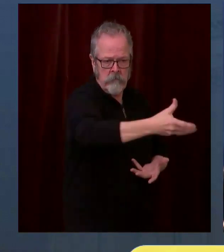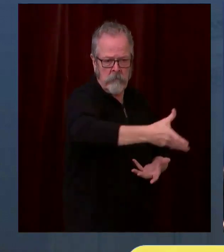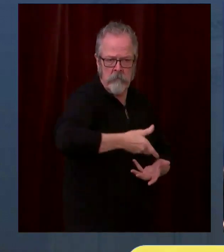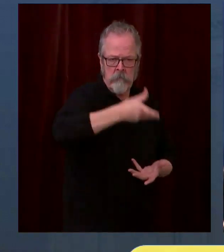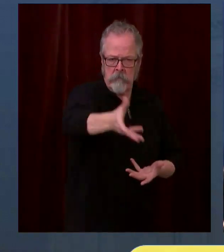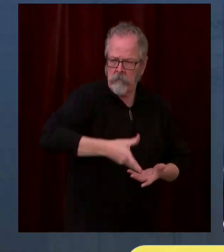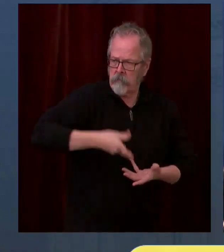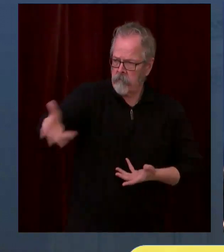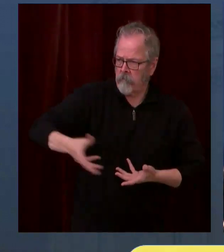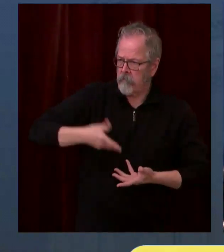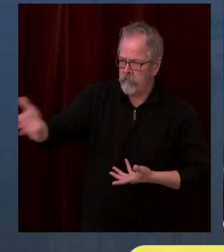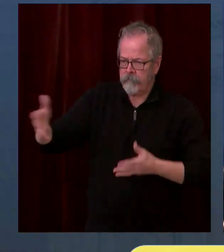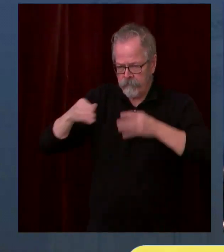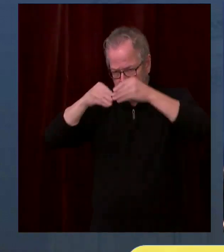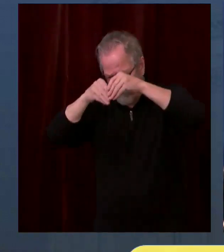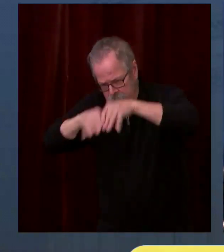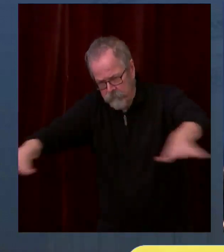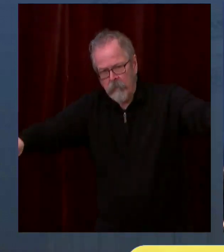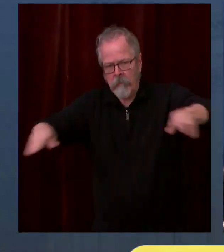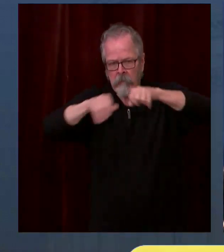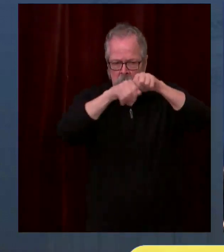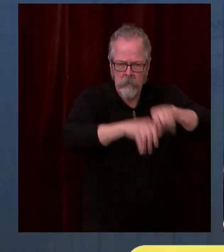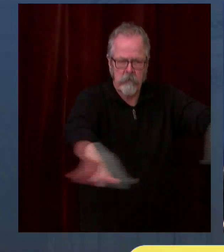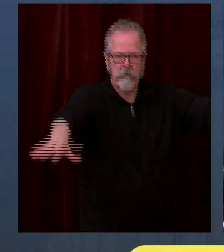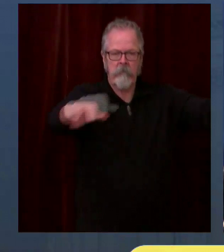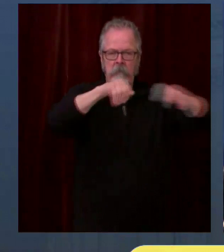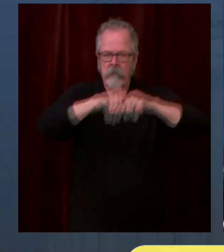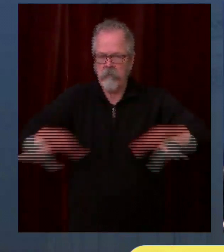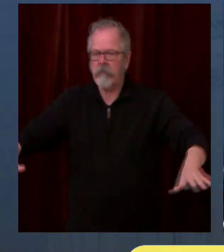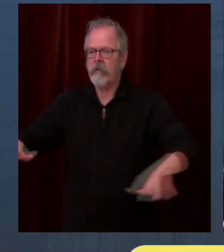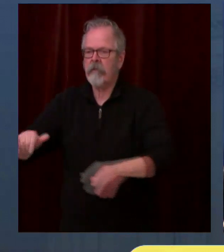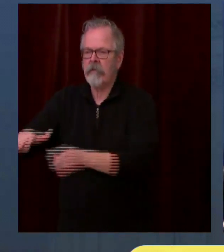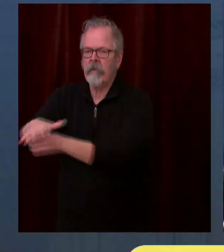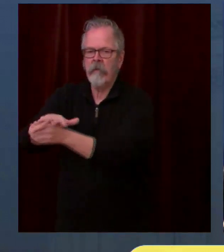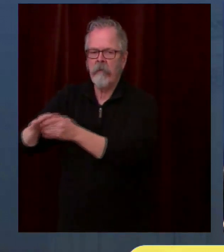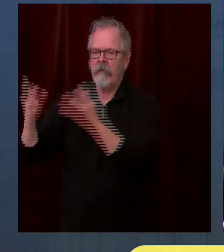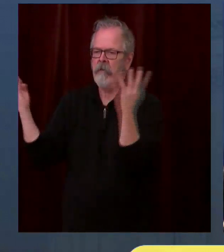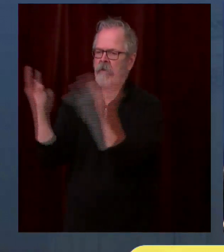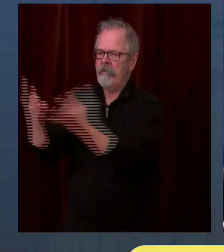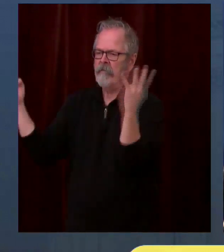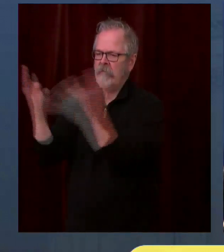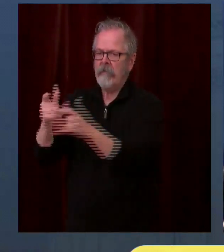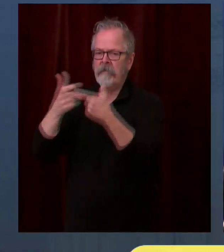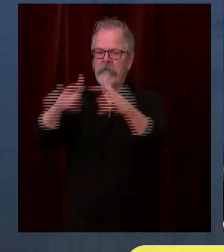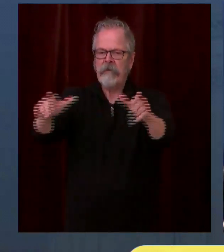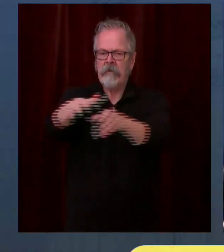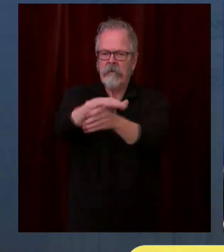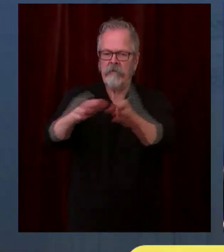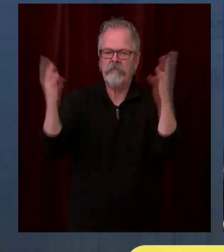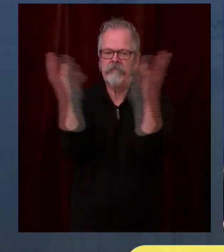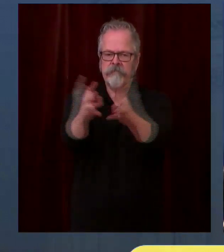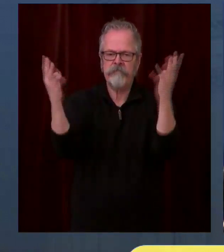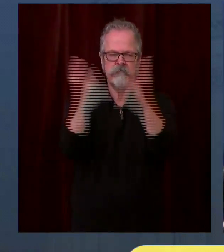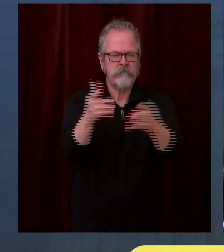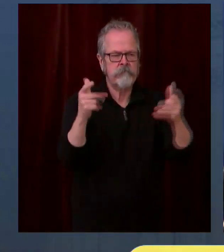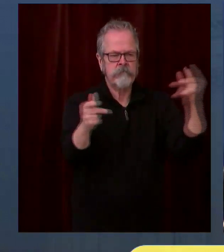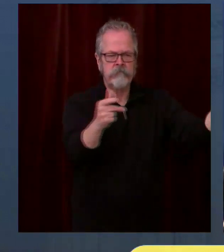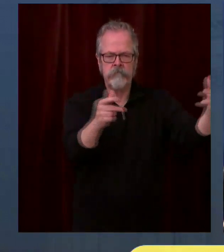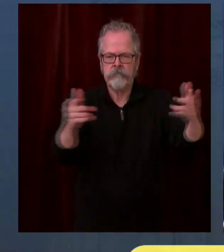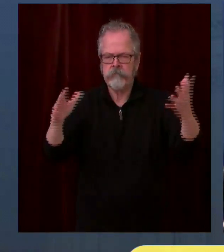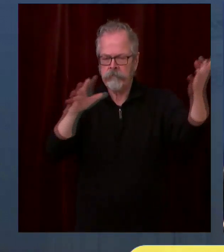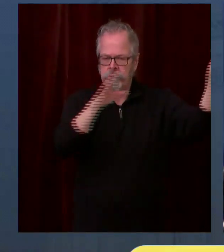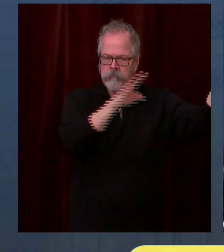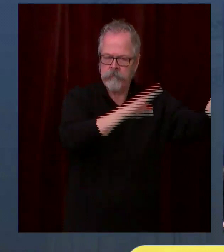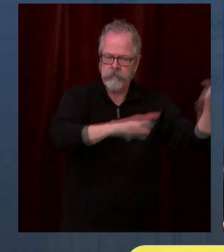large-scale high-throughput sites that are currently under development in Snohomish, King, and Pierce counties.